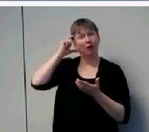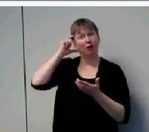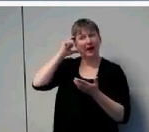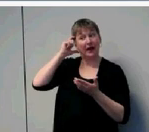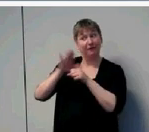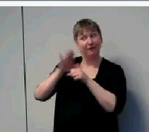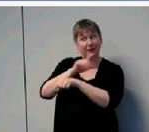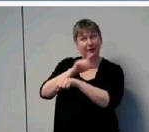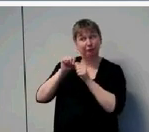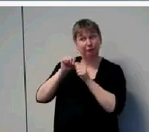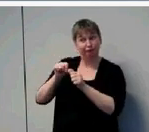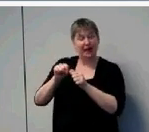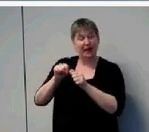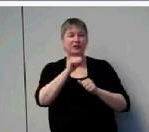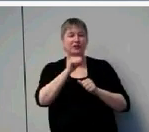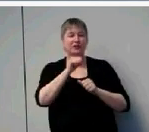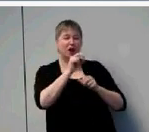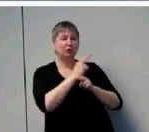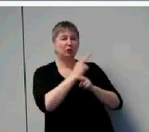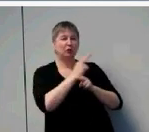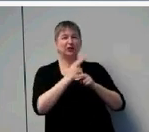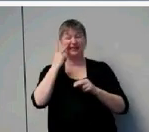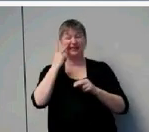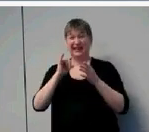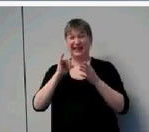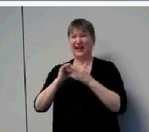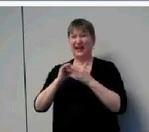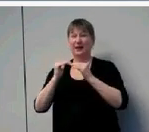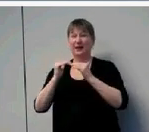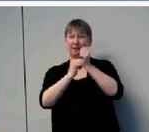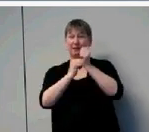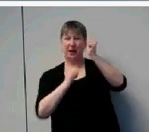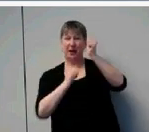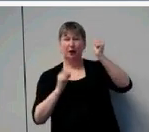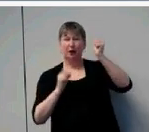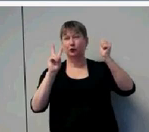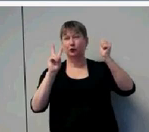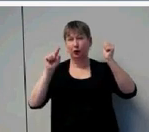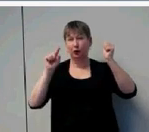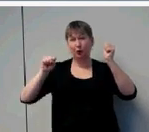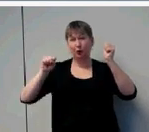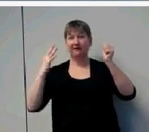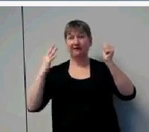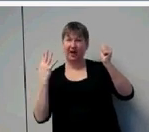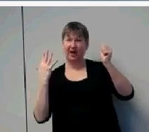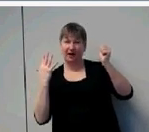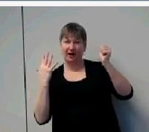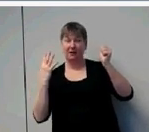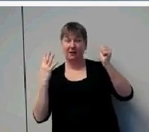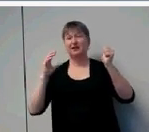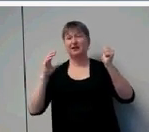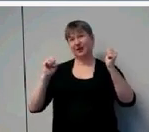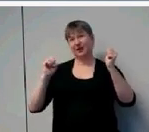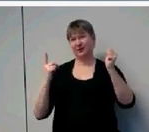And now that difference is 2.5 standard deviations. I'll talk a little later that we think